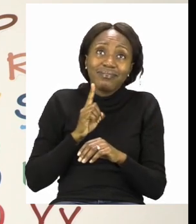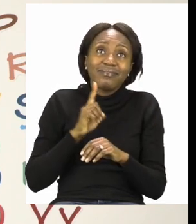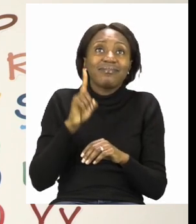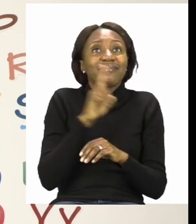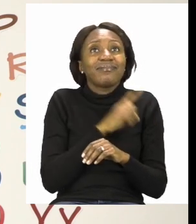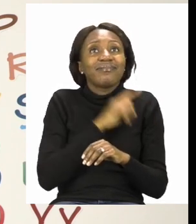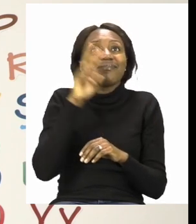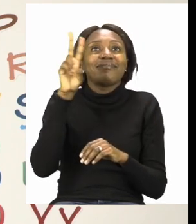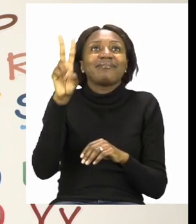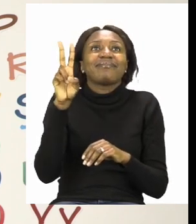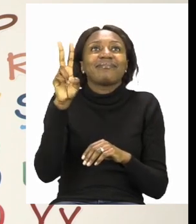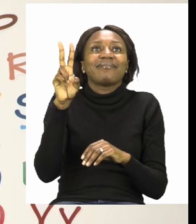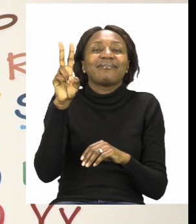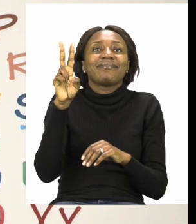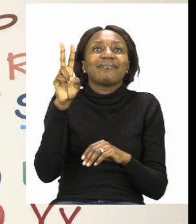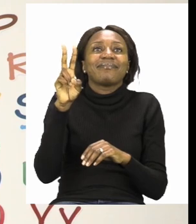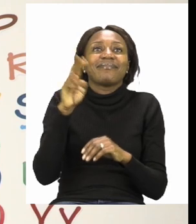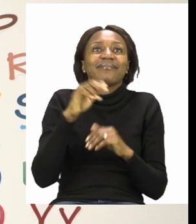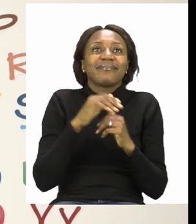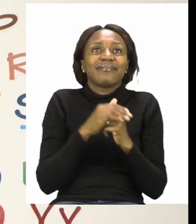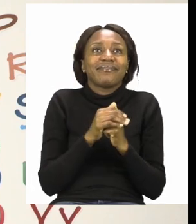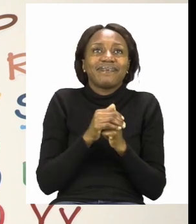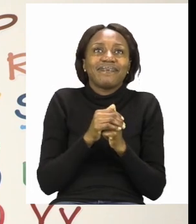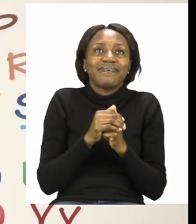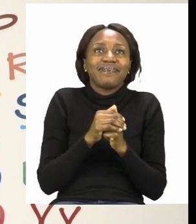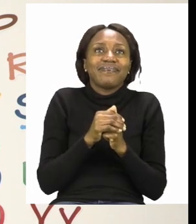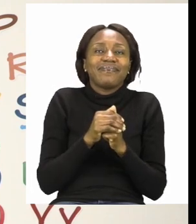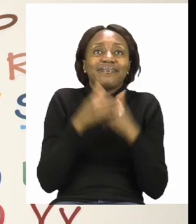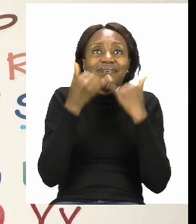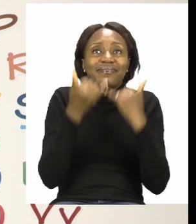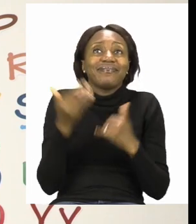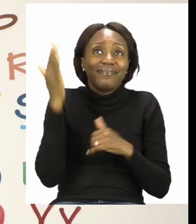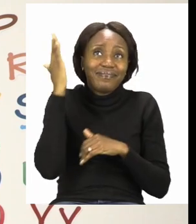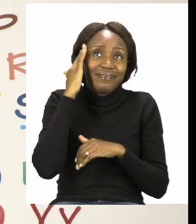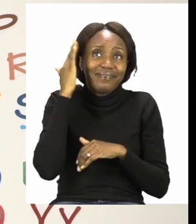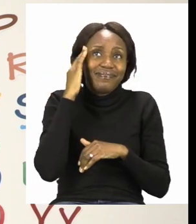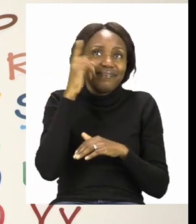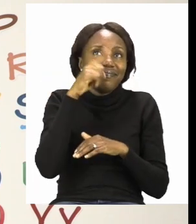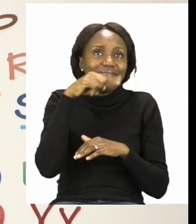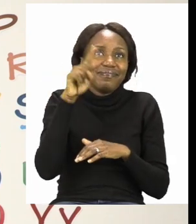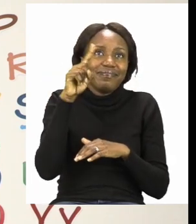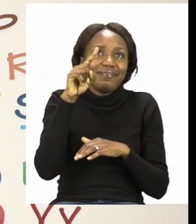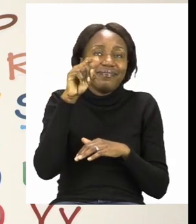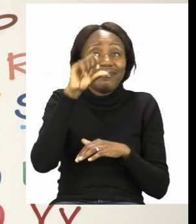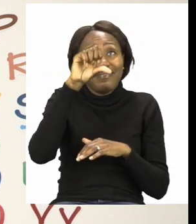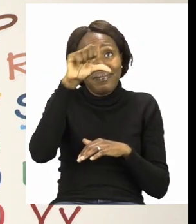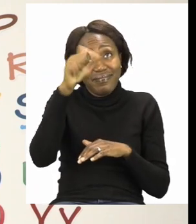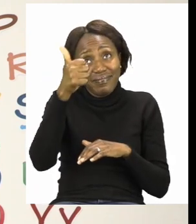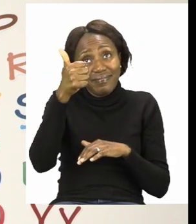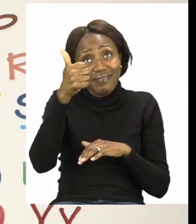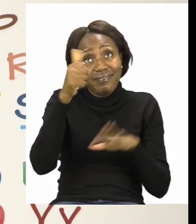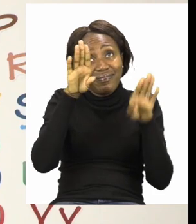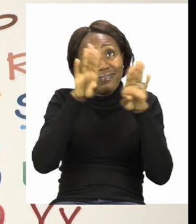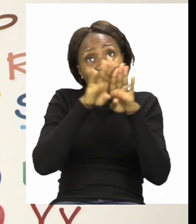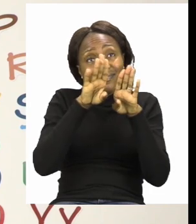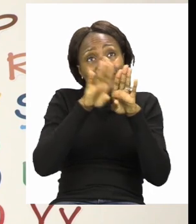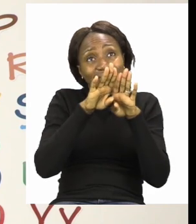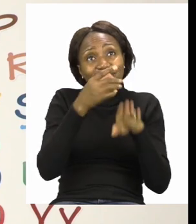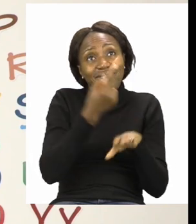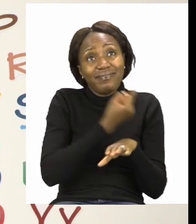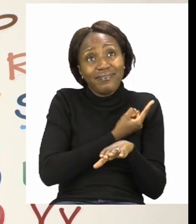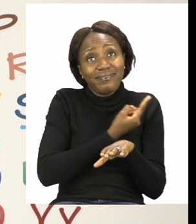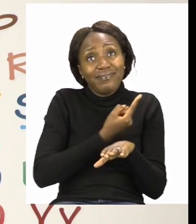12. So, now we know it is correct. The rest of the exercise you are going to do by yourself.